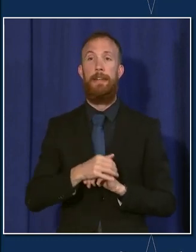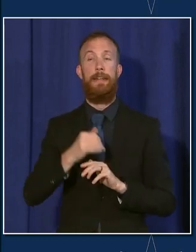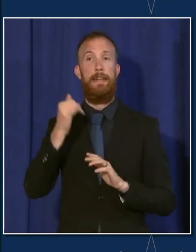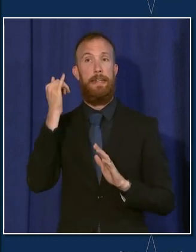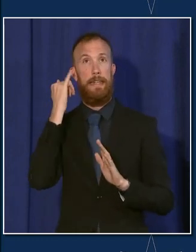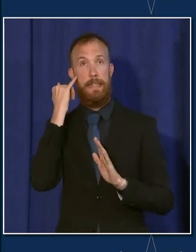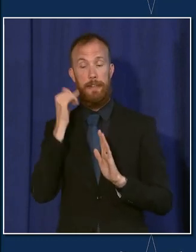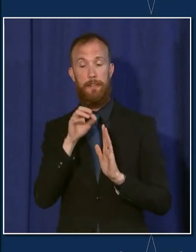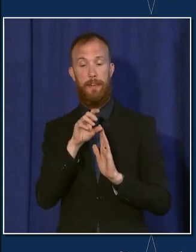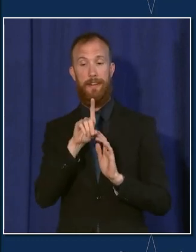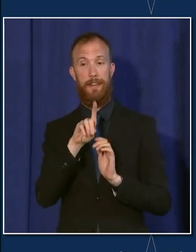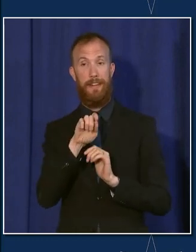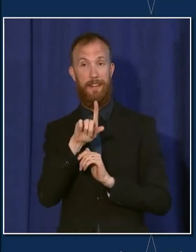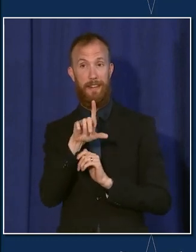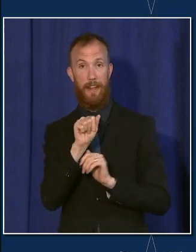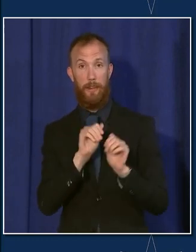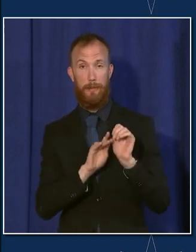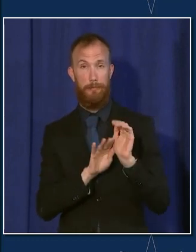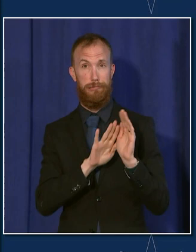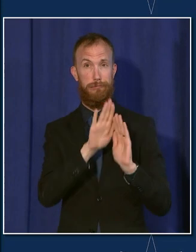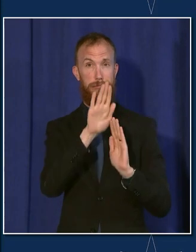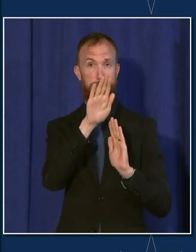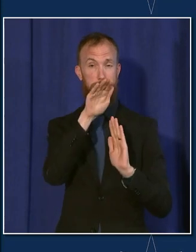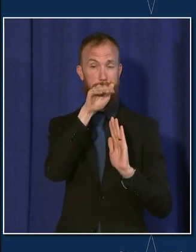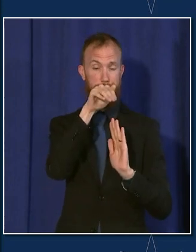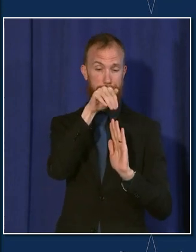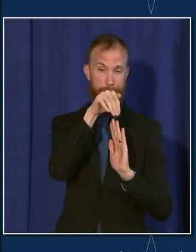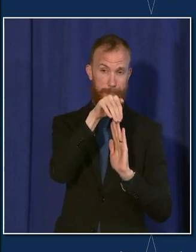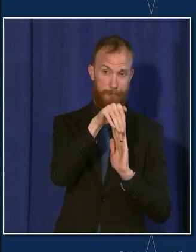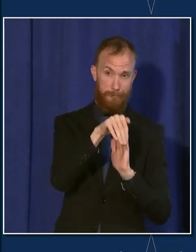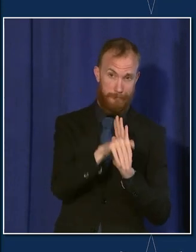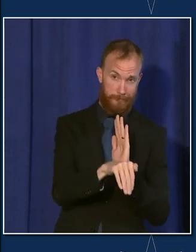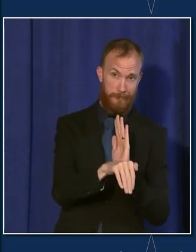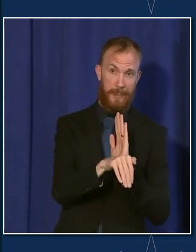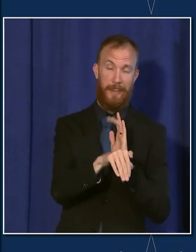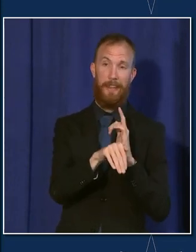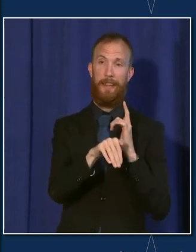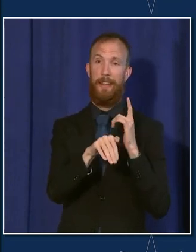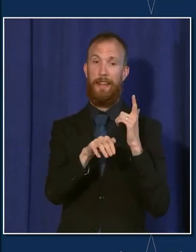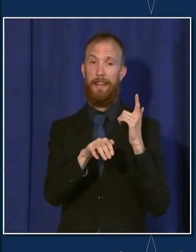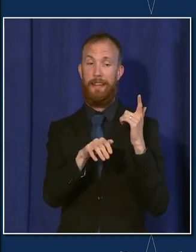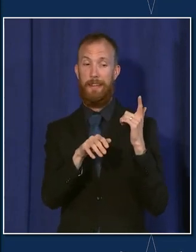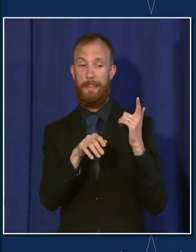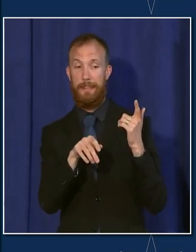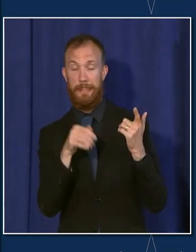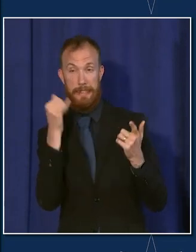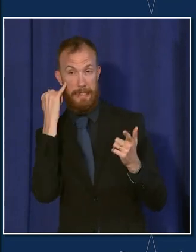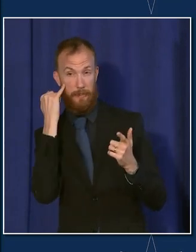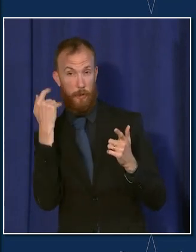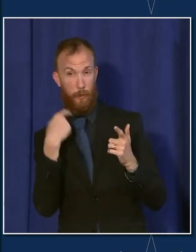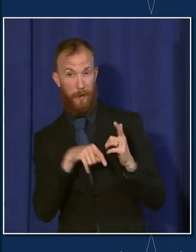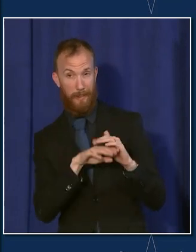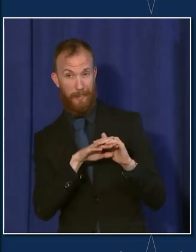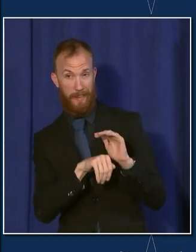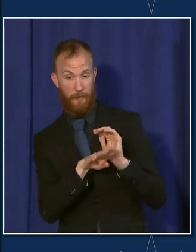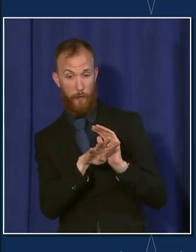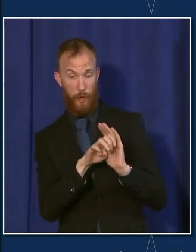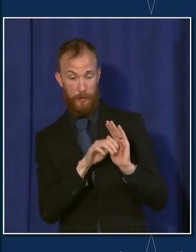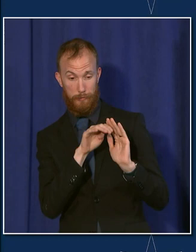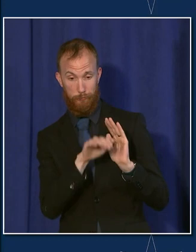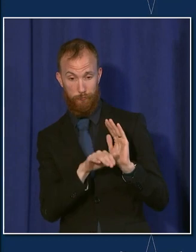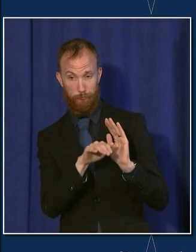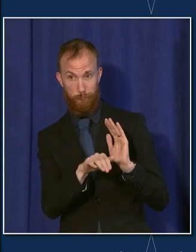the Delta surge, I anticipate that will come back down when we move and consistently are under 400 cases per day,